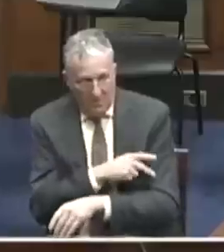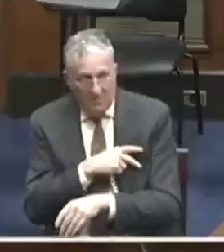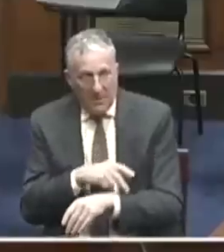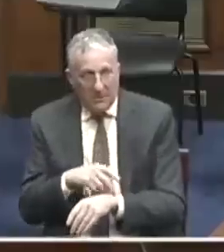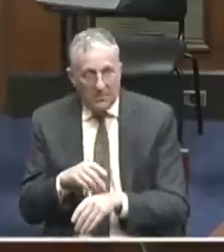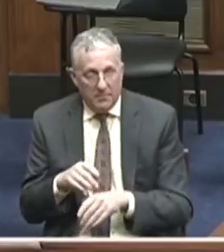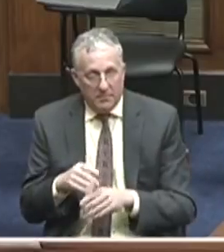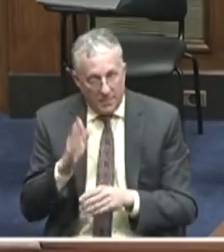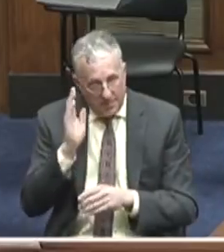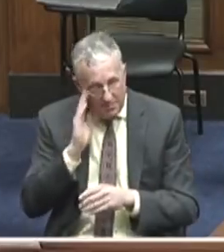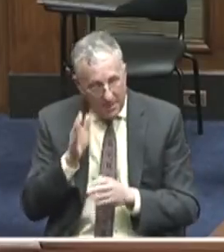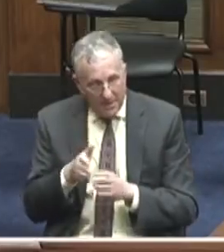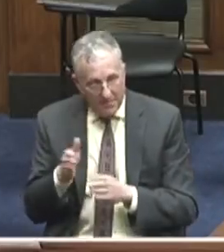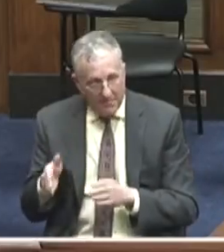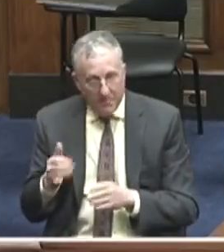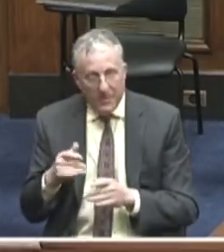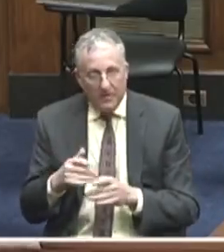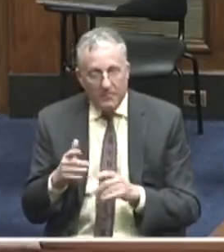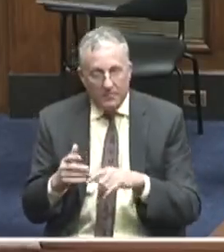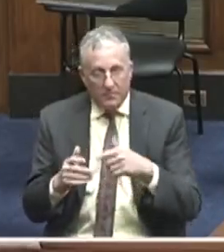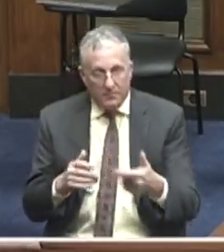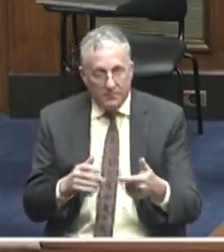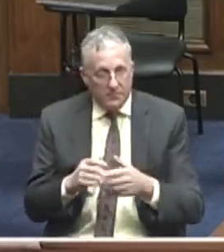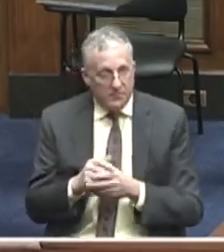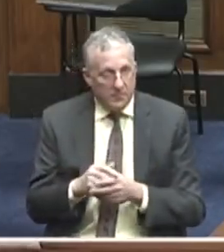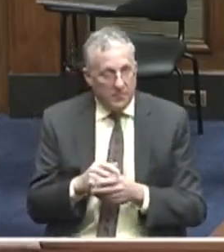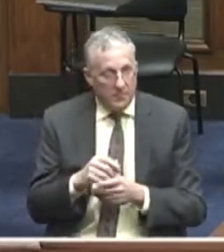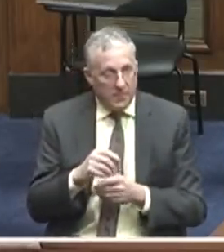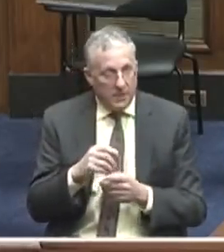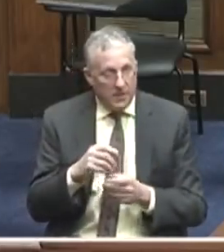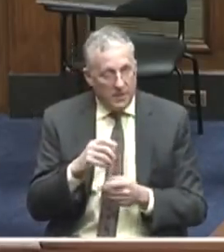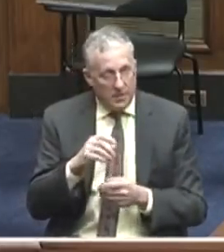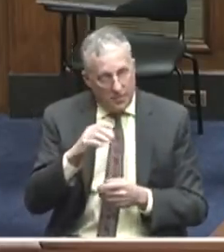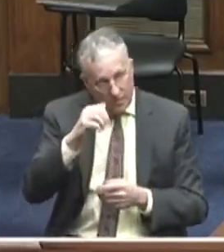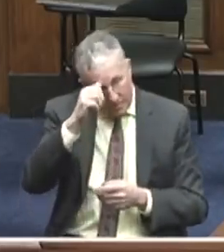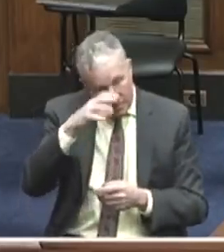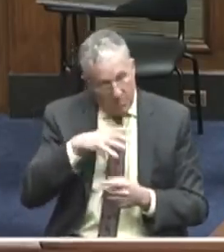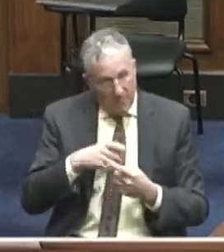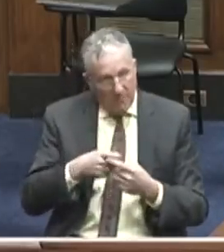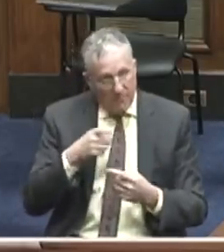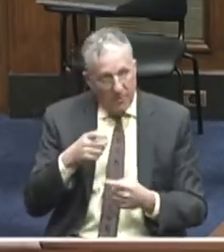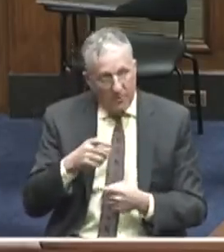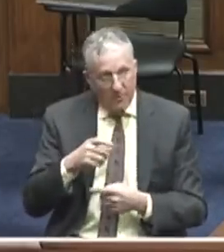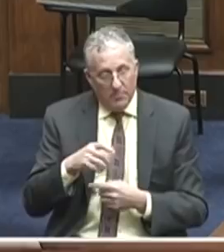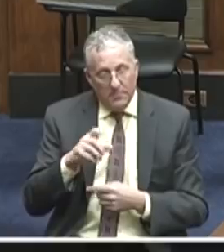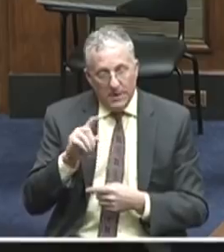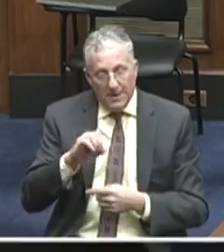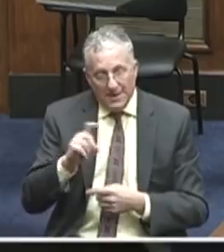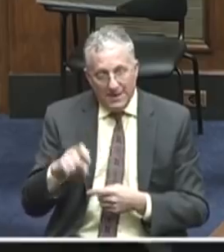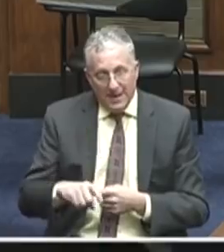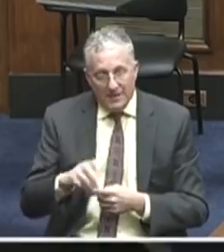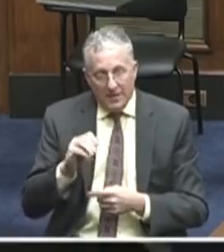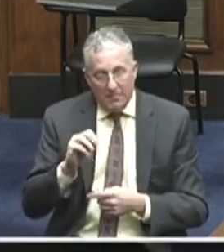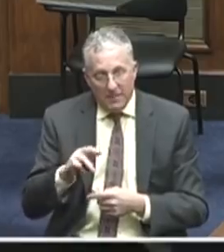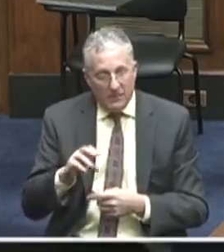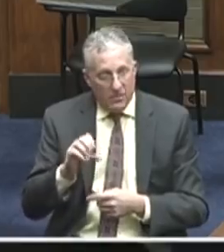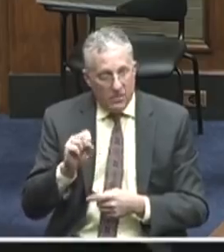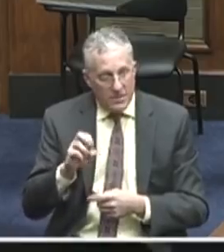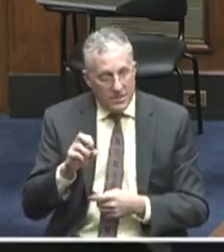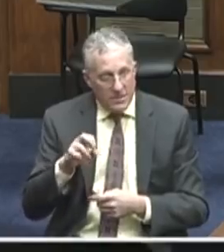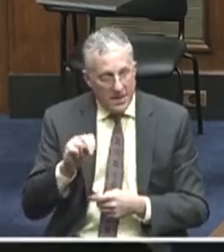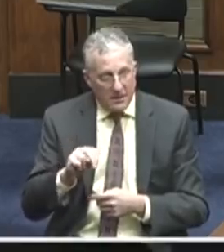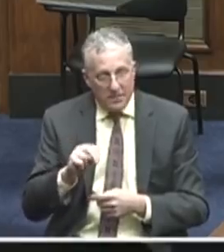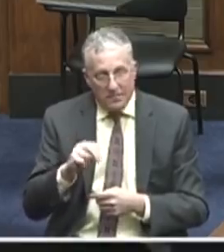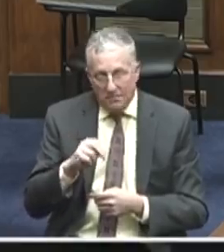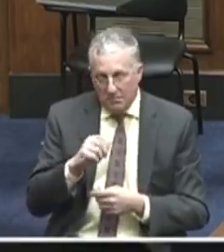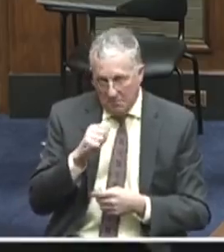Gentlelady yields back. The gentleman from Texas, Mr. Session, is now recognized for his questions. Madam Chairwoman, thank you very